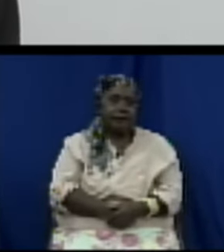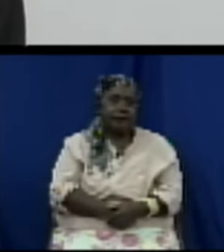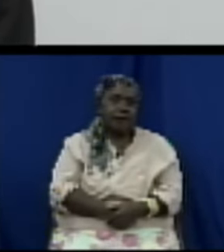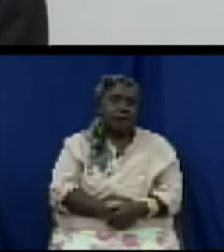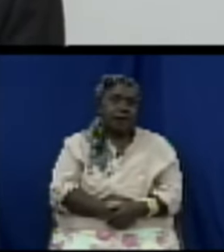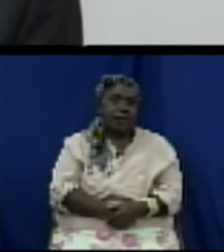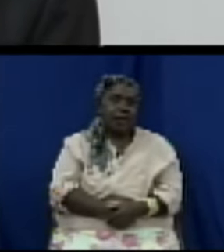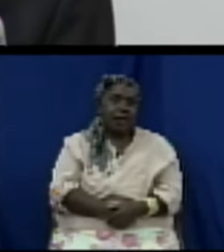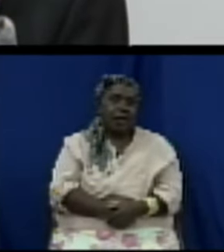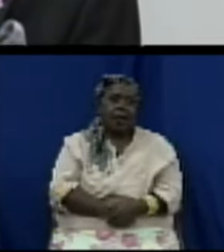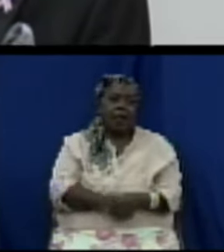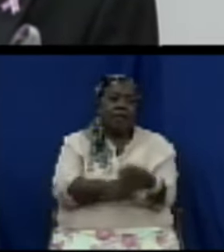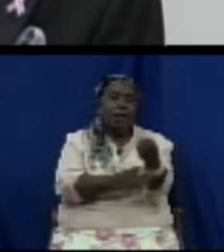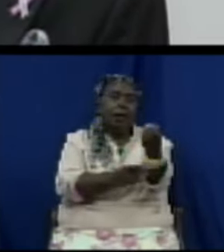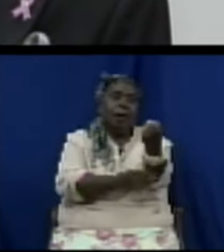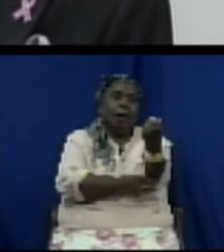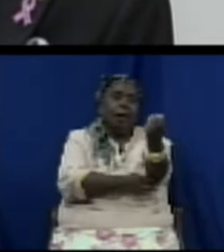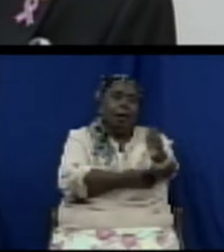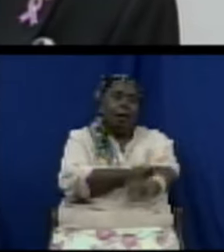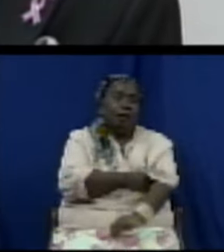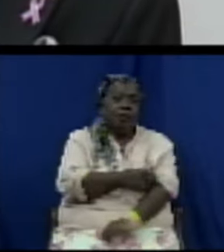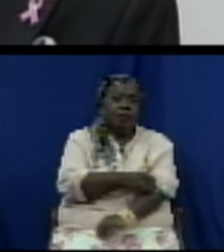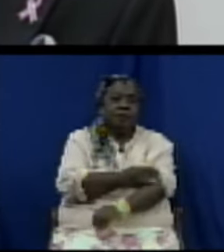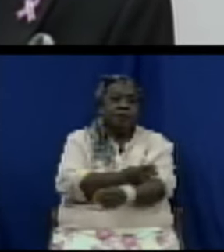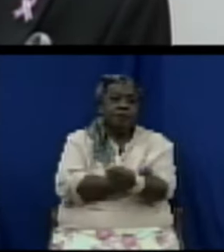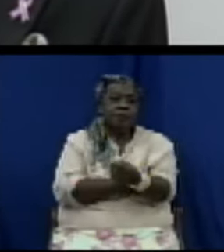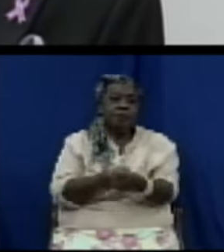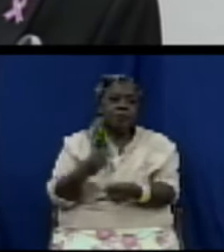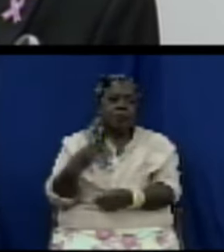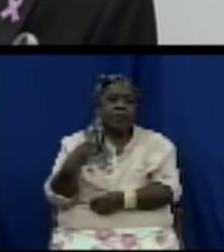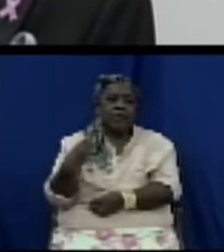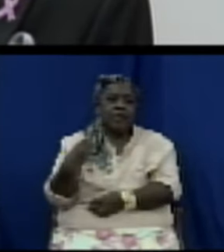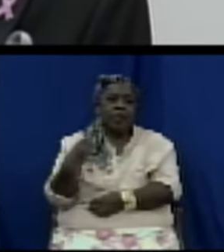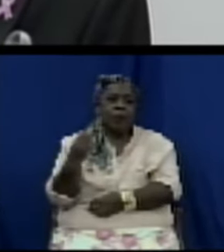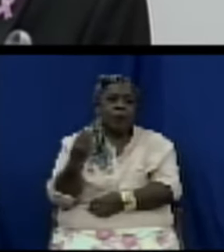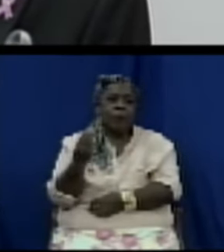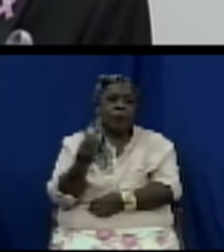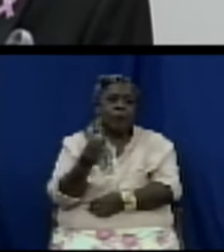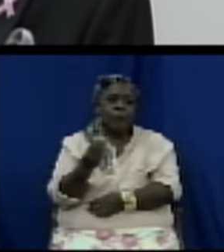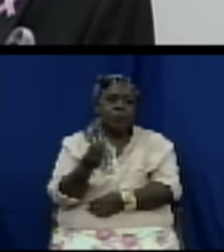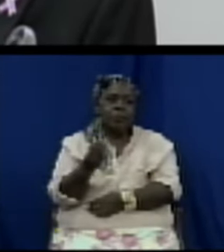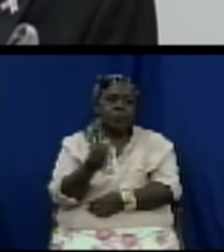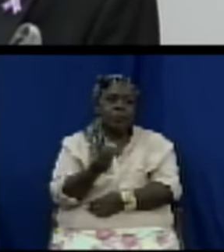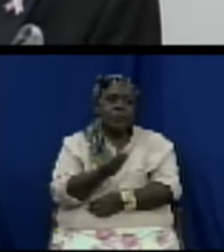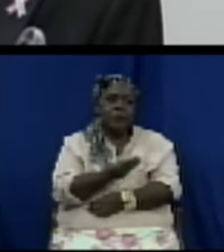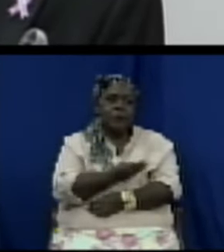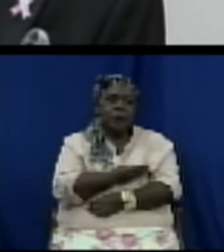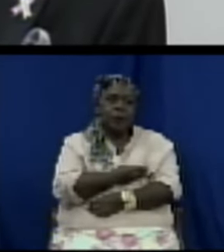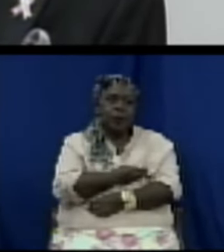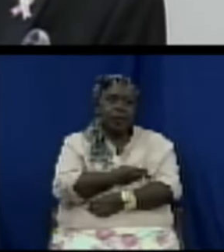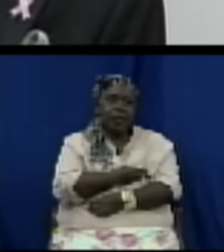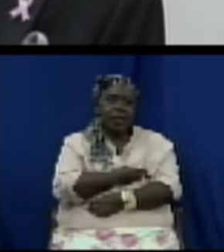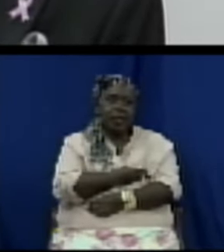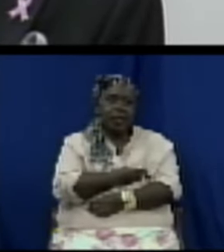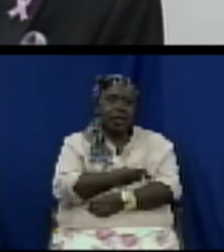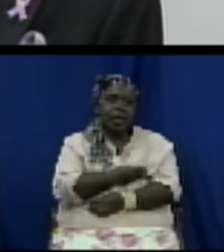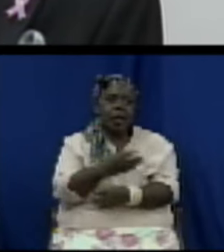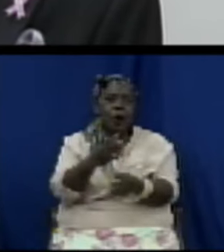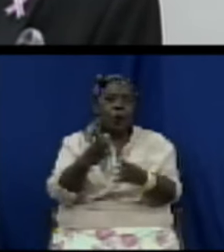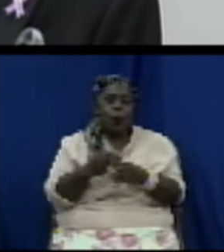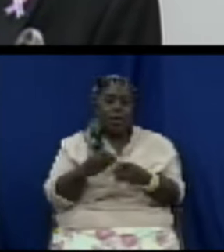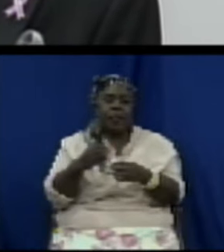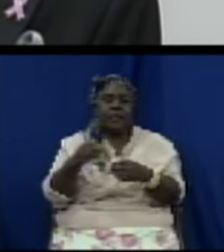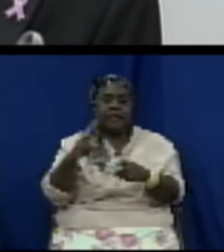producers and suppliers are liable for defects in goods and for violation